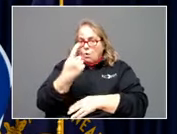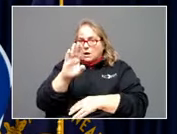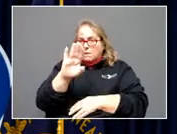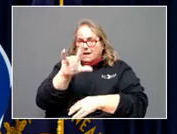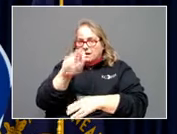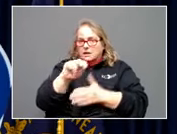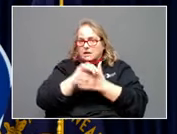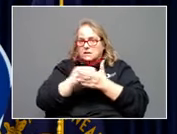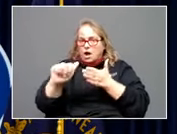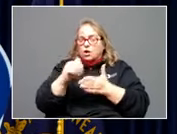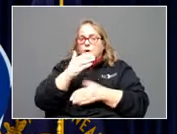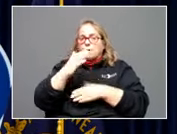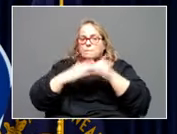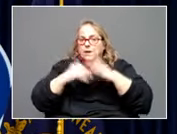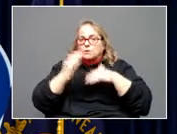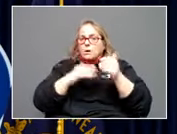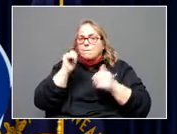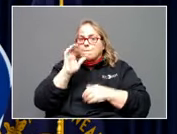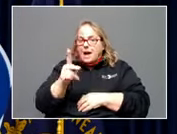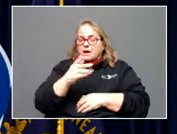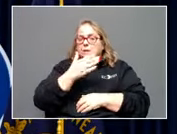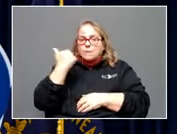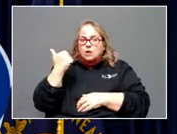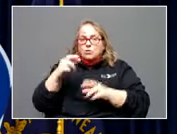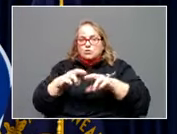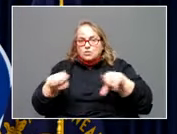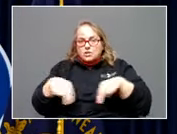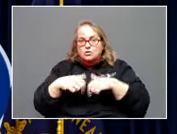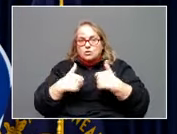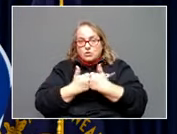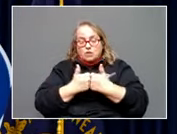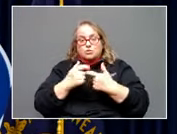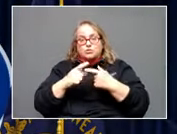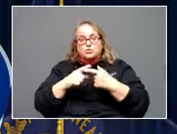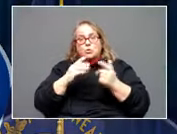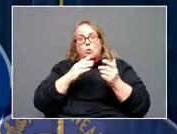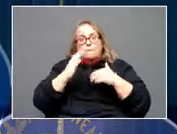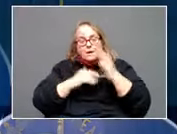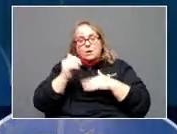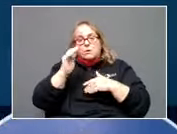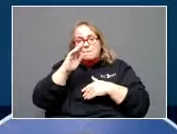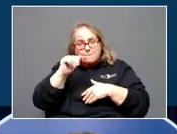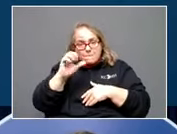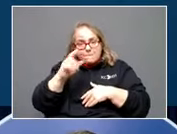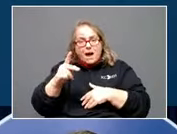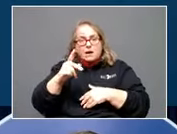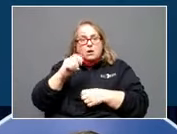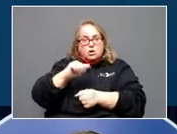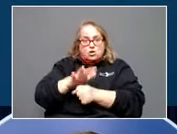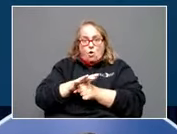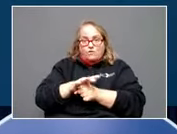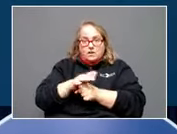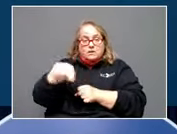Better Regional Challenge. The challenge aims to boost economic pandemic recovery. Kentucky is one of 60 finalists and was chosen from a